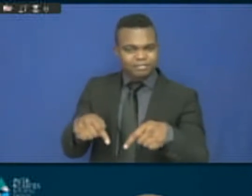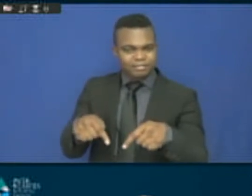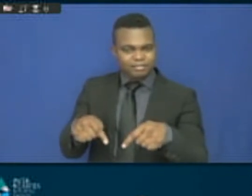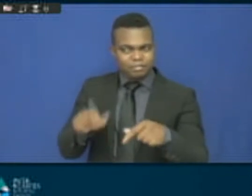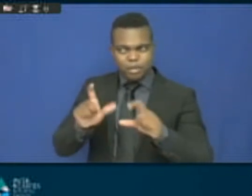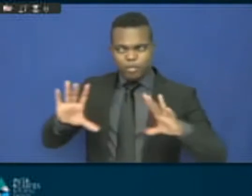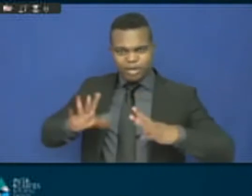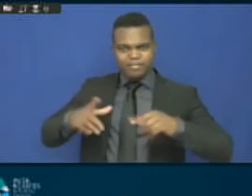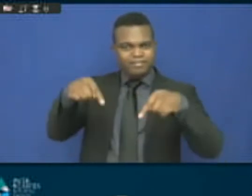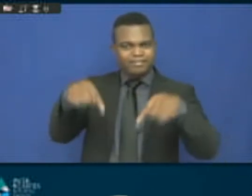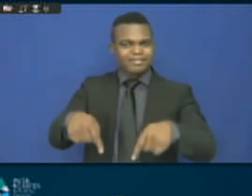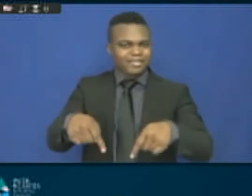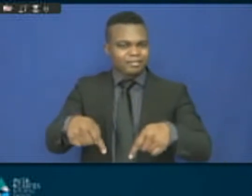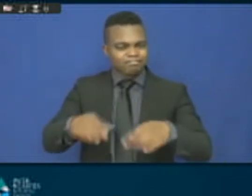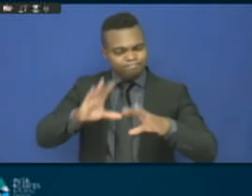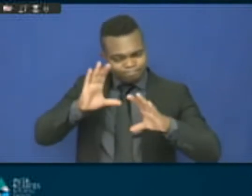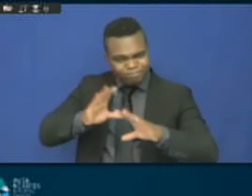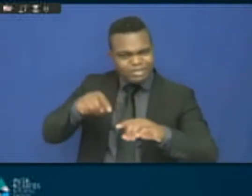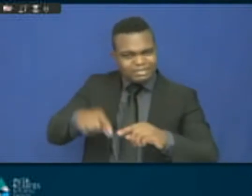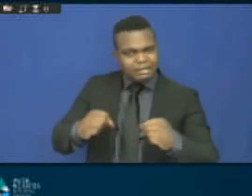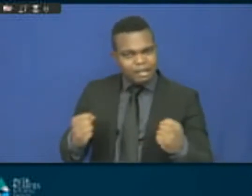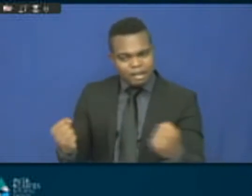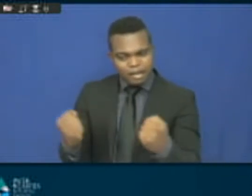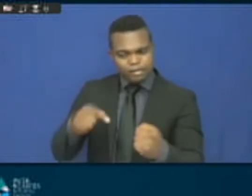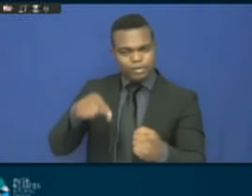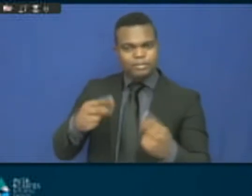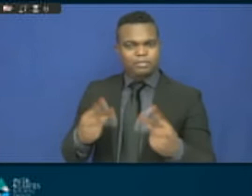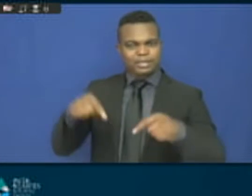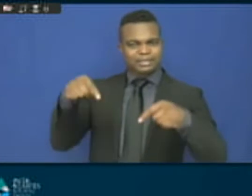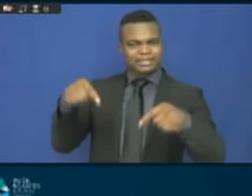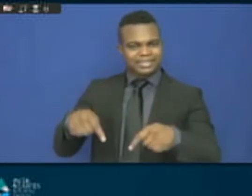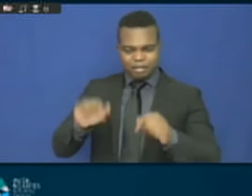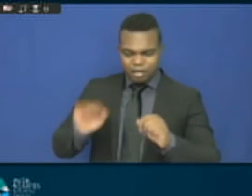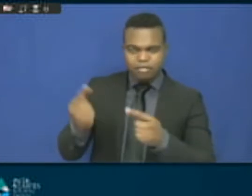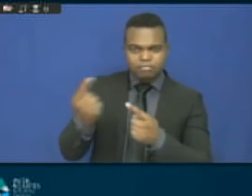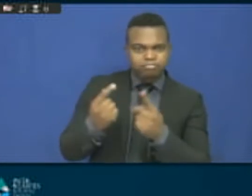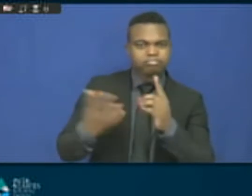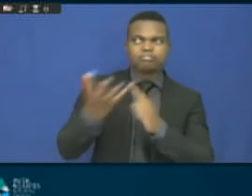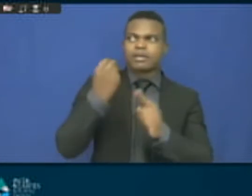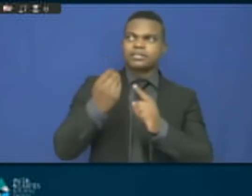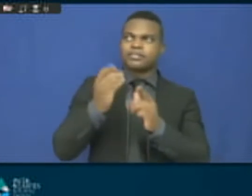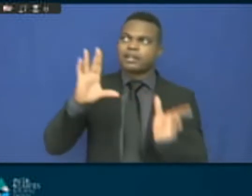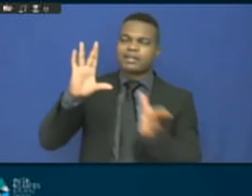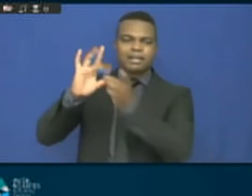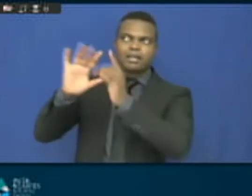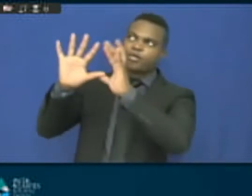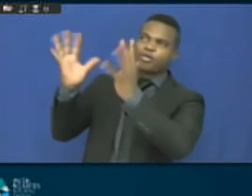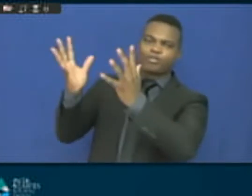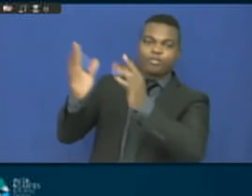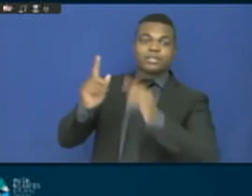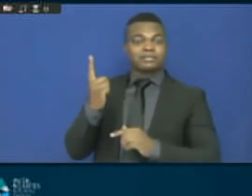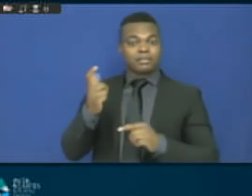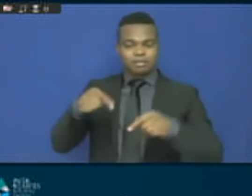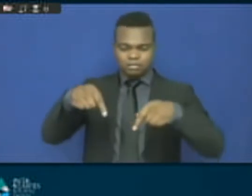also our Agenda 2063 in Africa. And I think that if we can transform our cities,